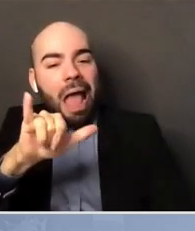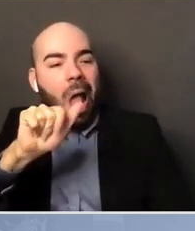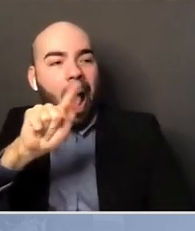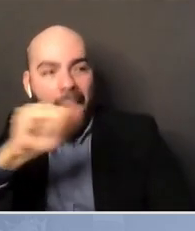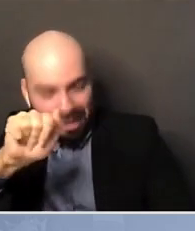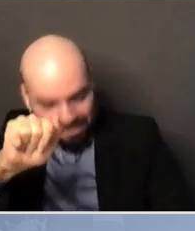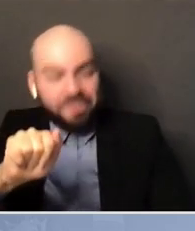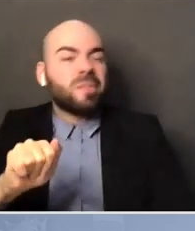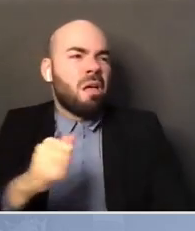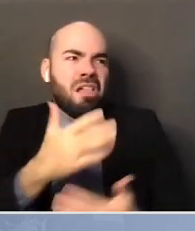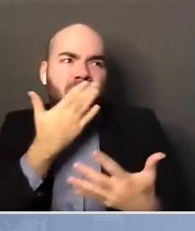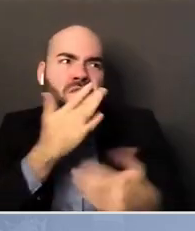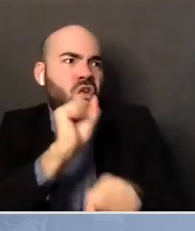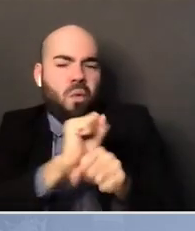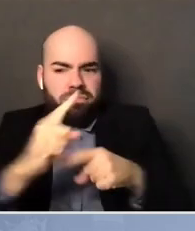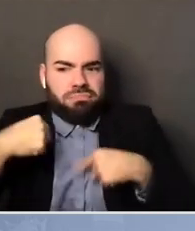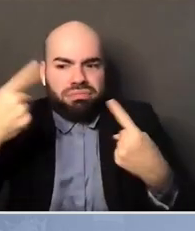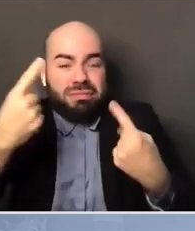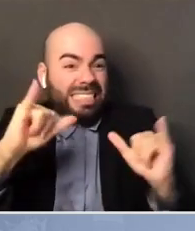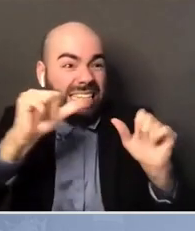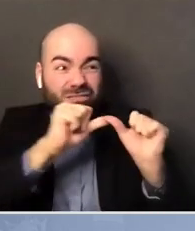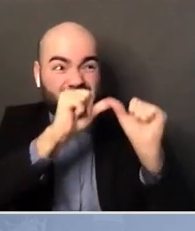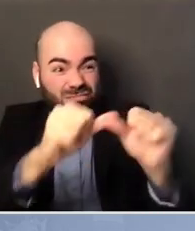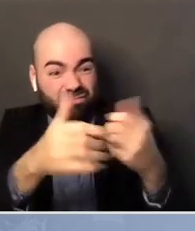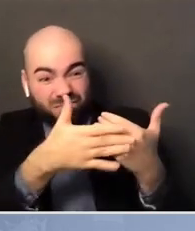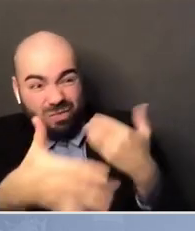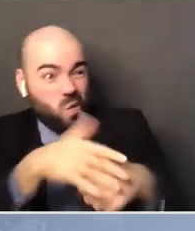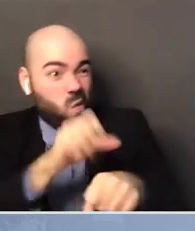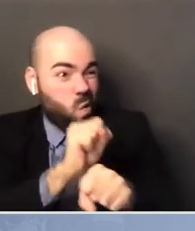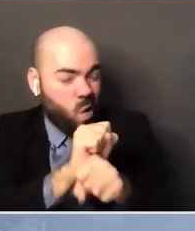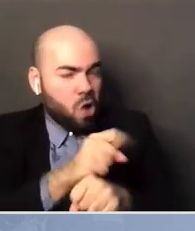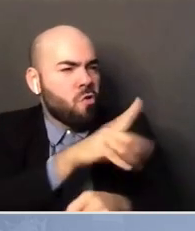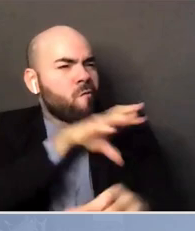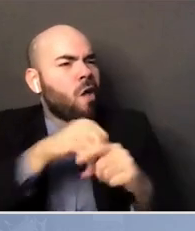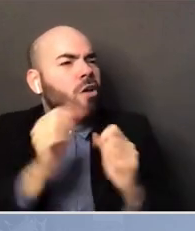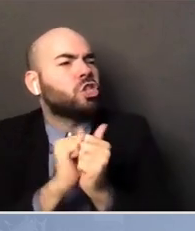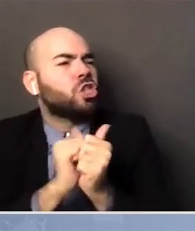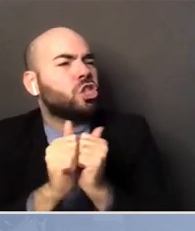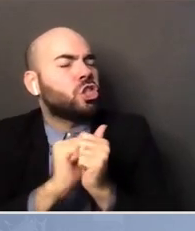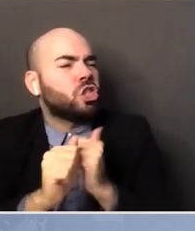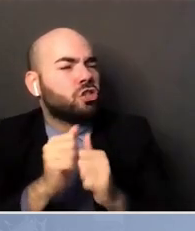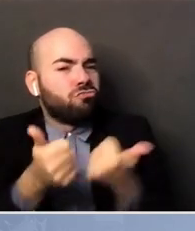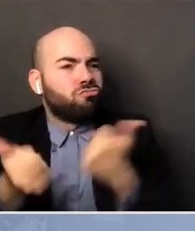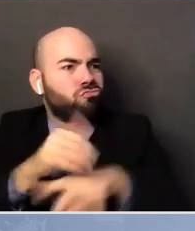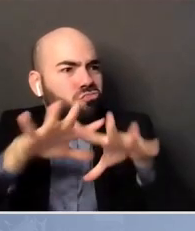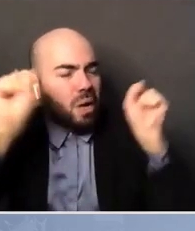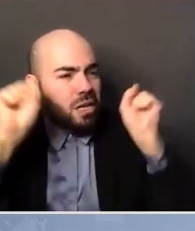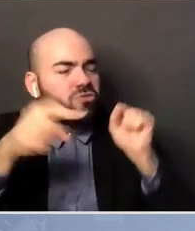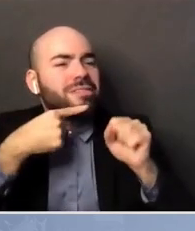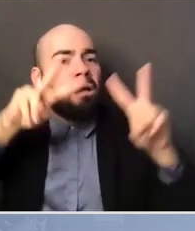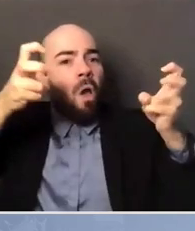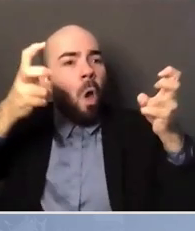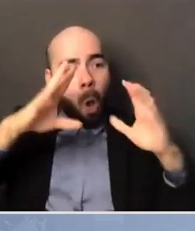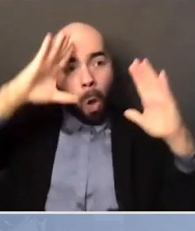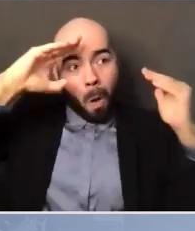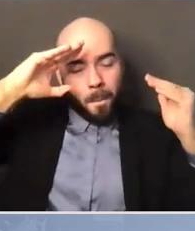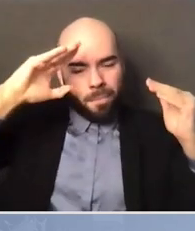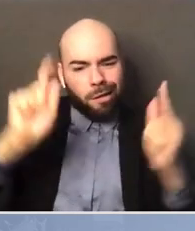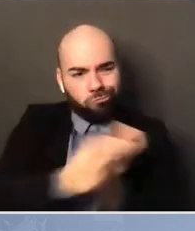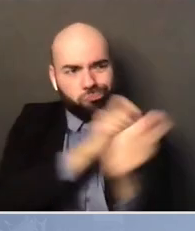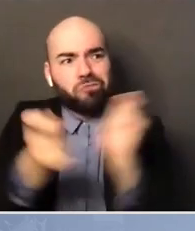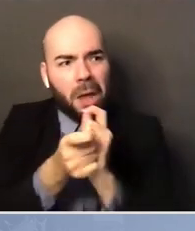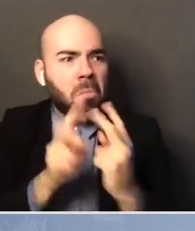to do. When you ran for office, your slogan, hope and change, the last couple of years have been